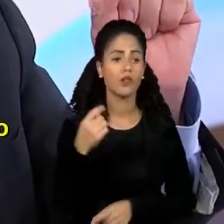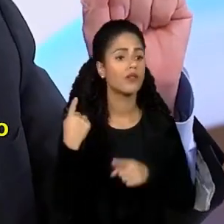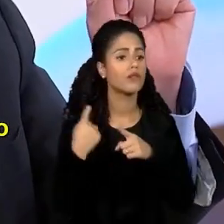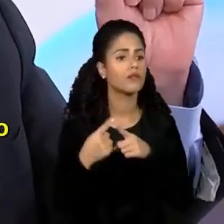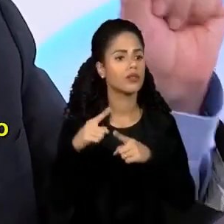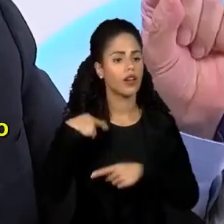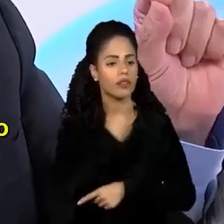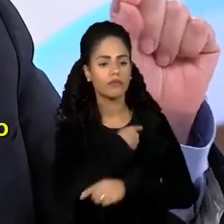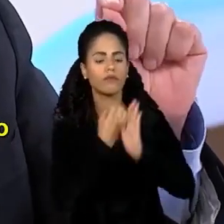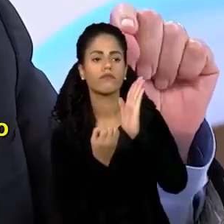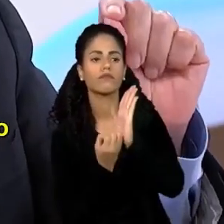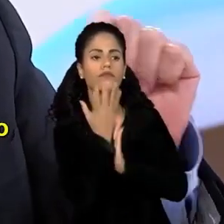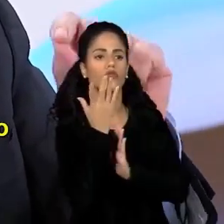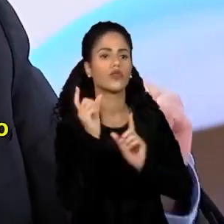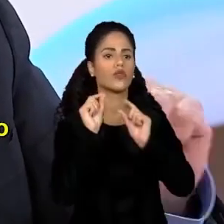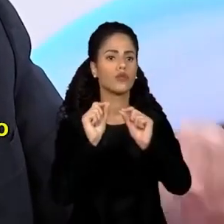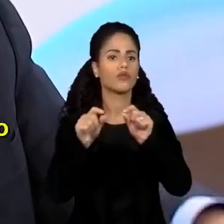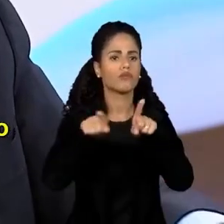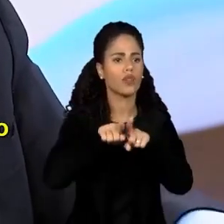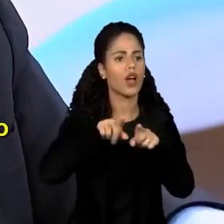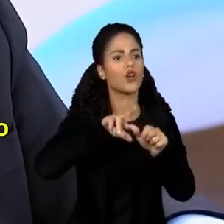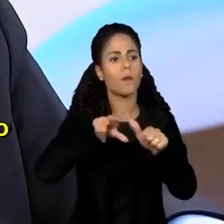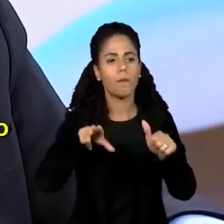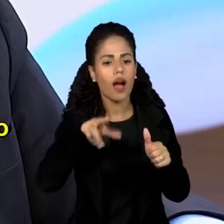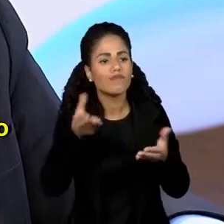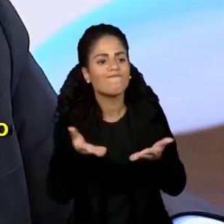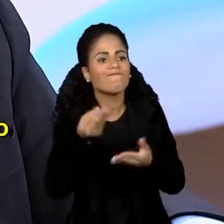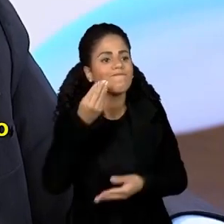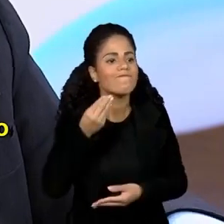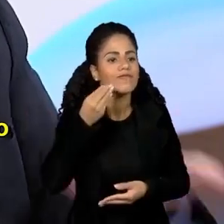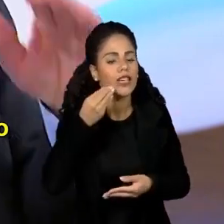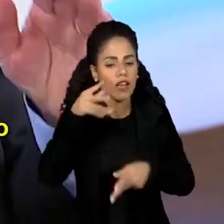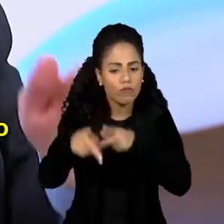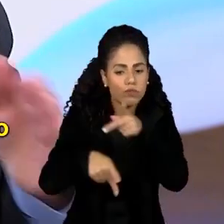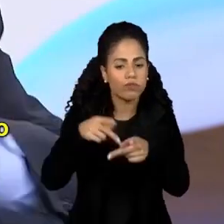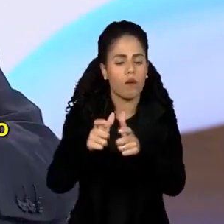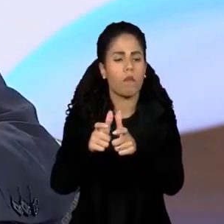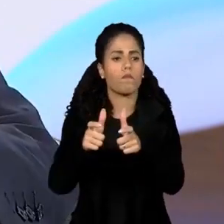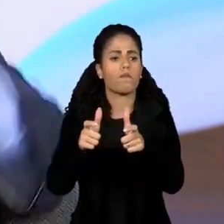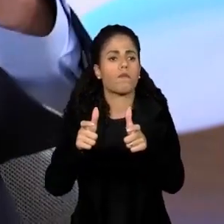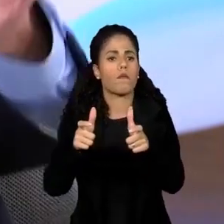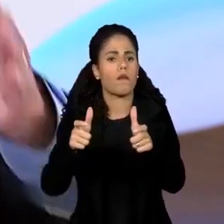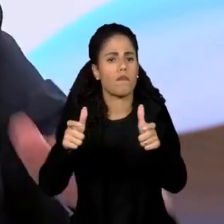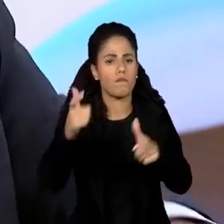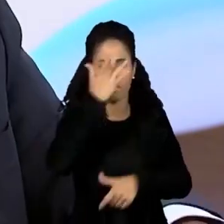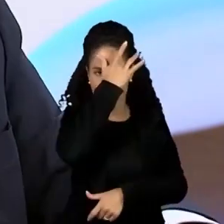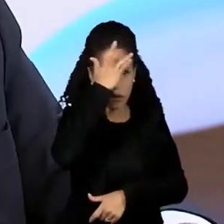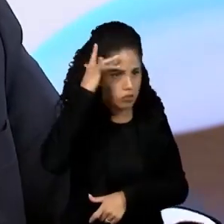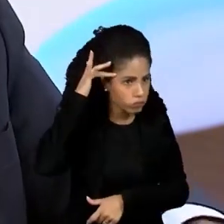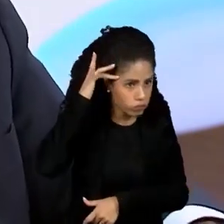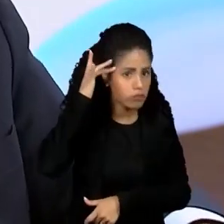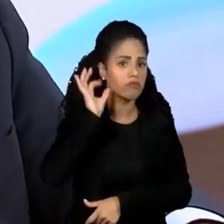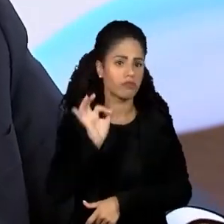are providing a fertile field for a populist that will lead us, a demagogue.